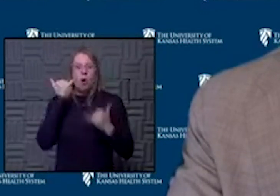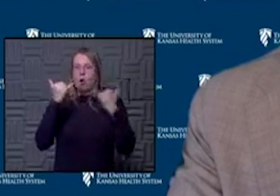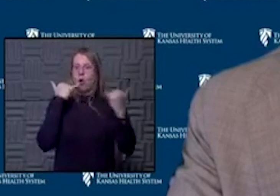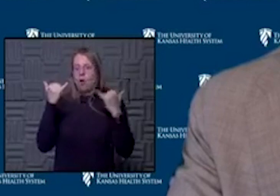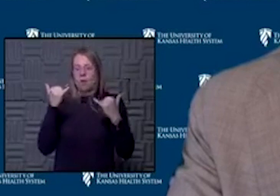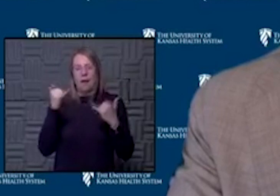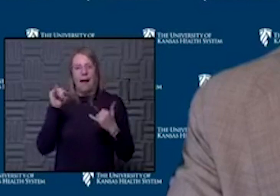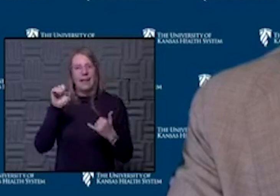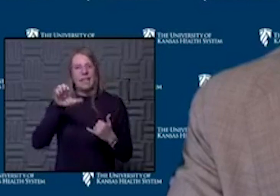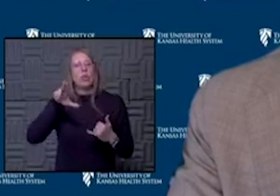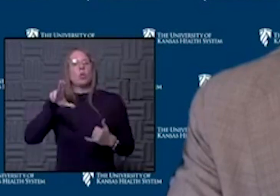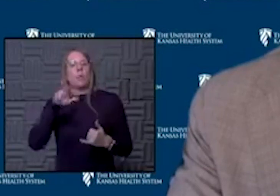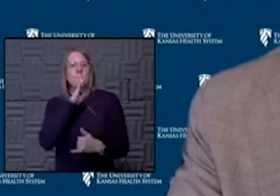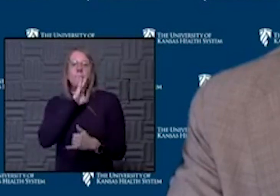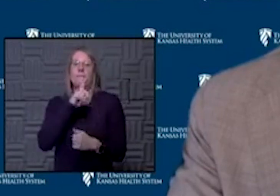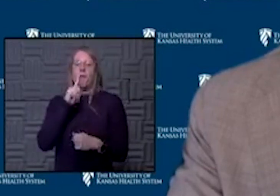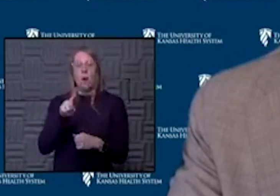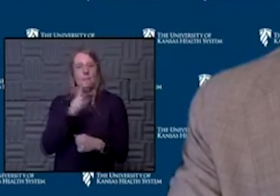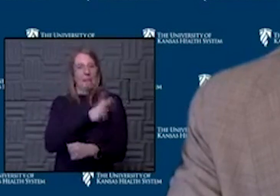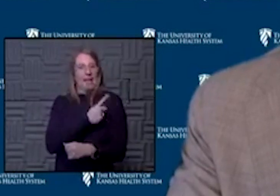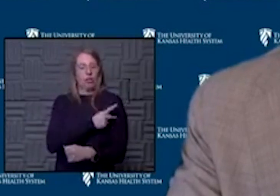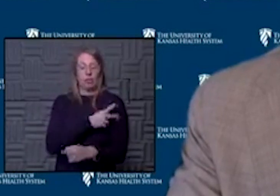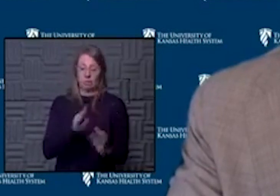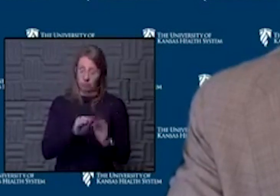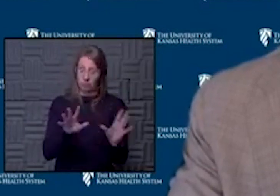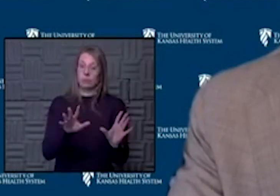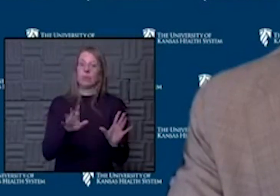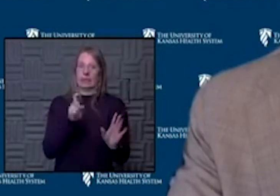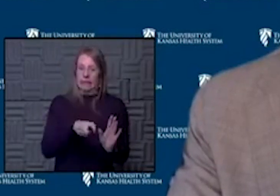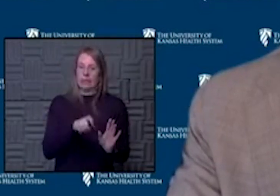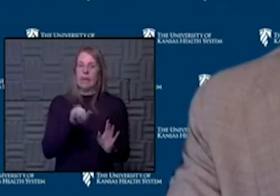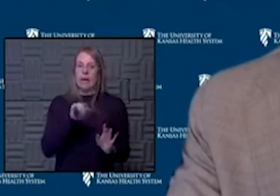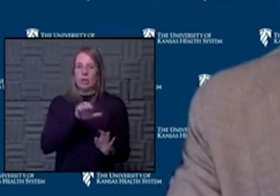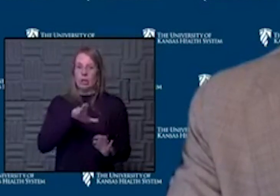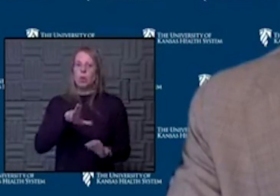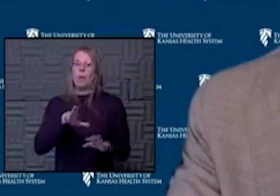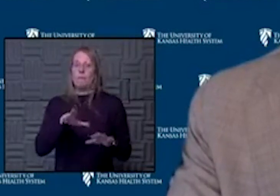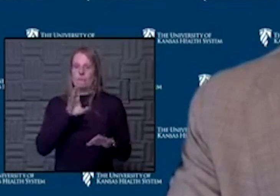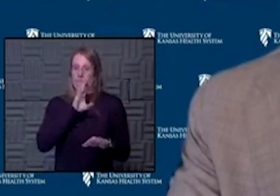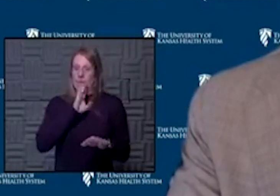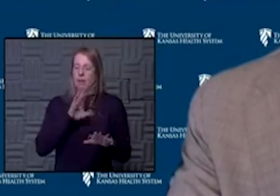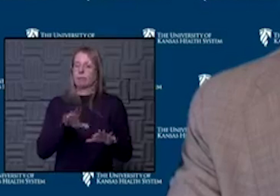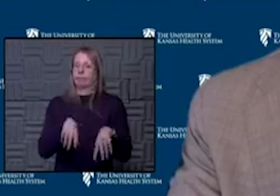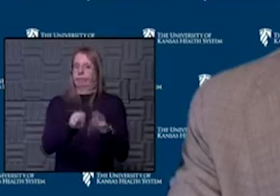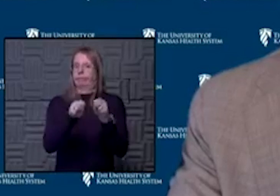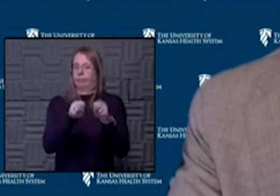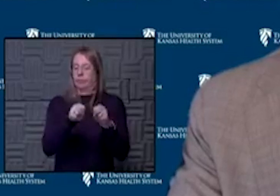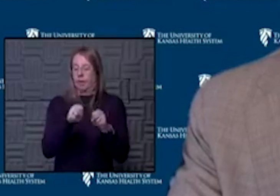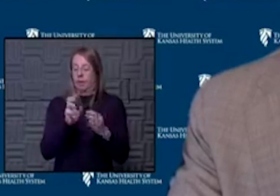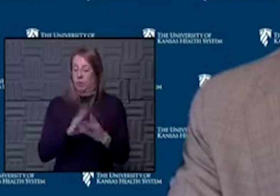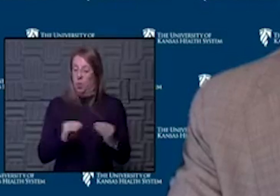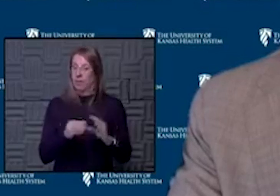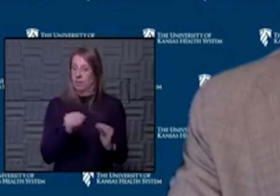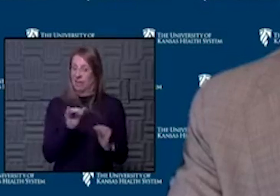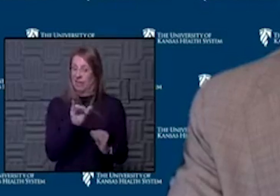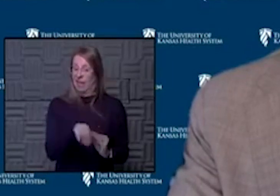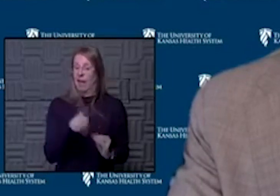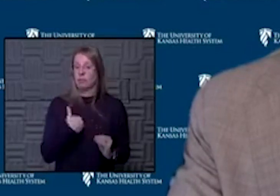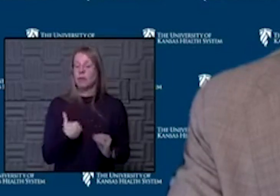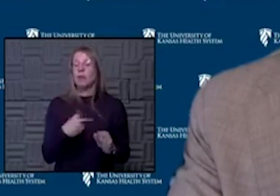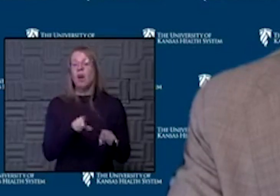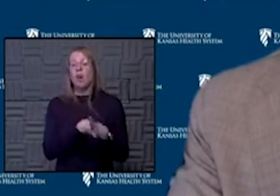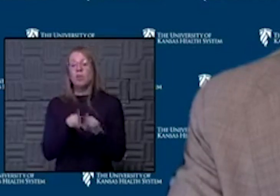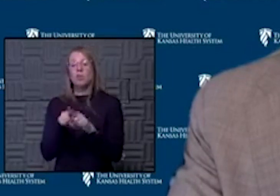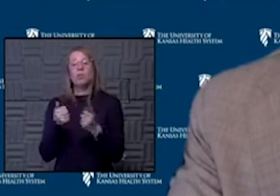an ICU bed, uh, for, for a patient that, that clearly needed an ICU bed. And so we have those sorts of stories. Um, and we of course try to